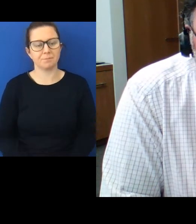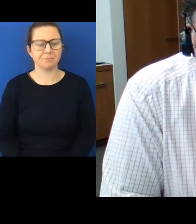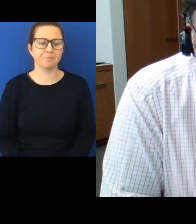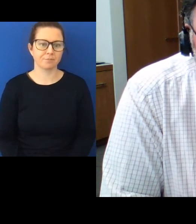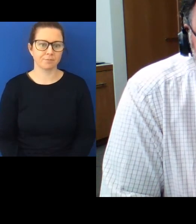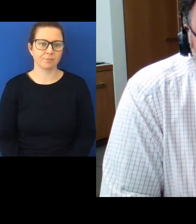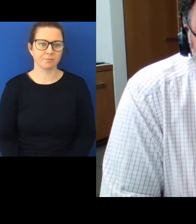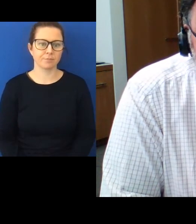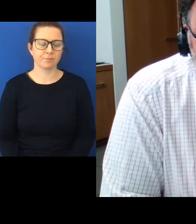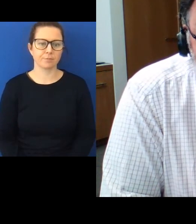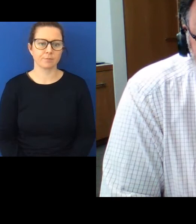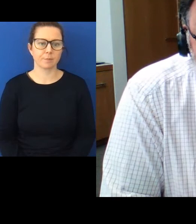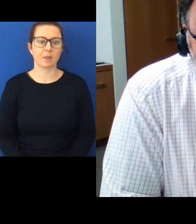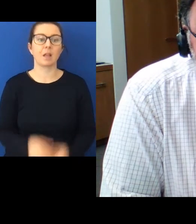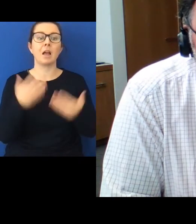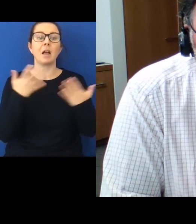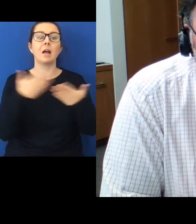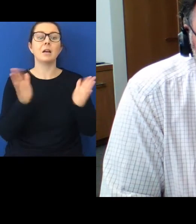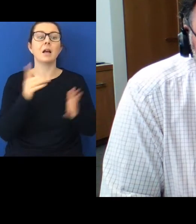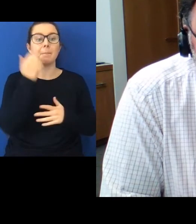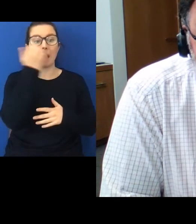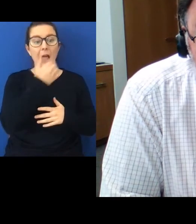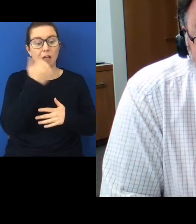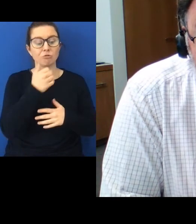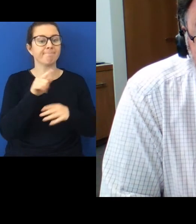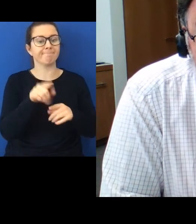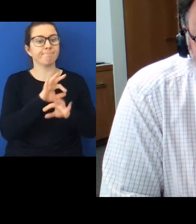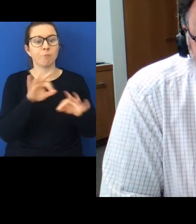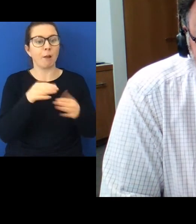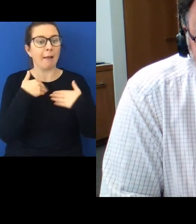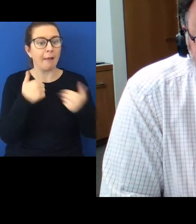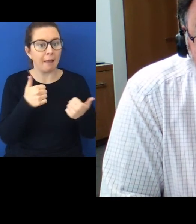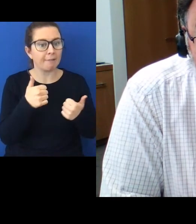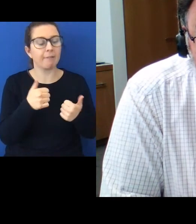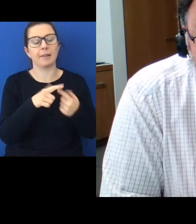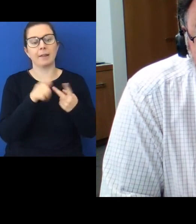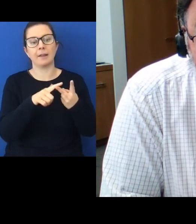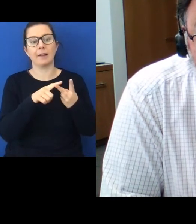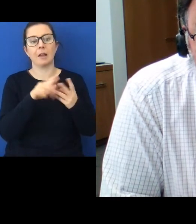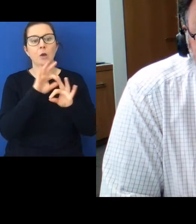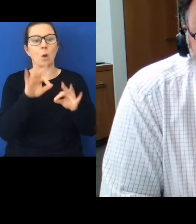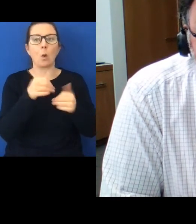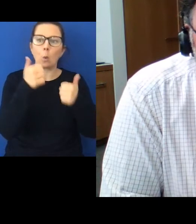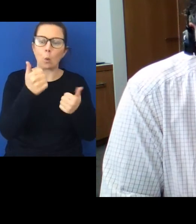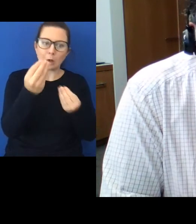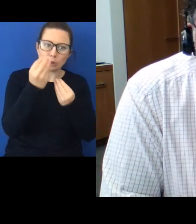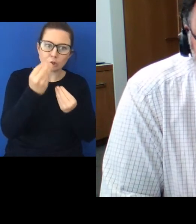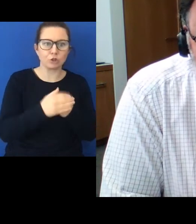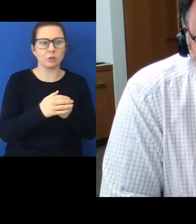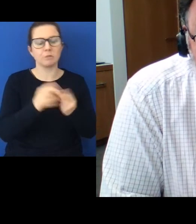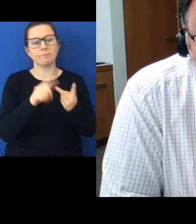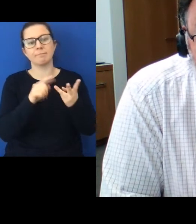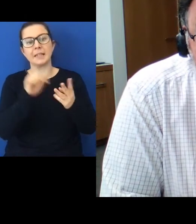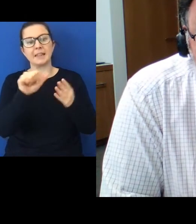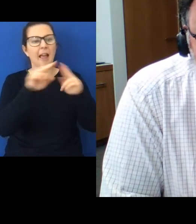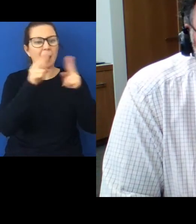More generally, Māori tend to be the least healthy, the least well-educated. They have poor housing.